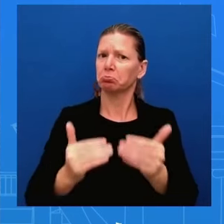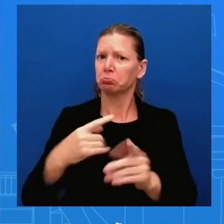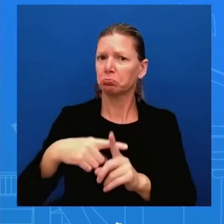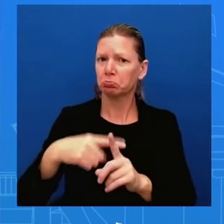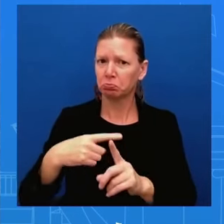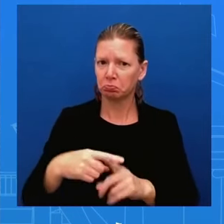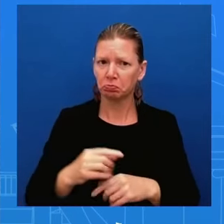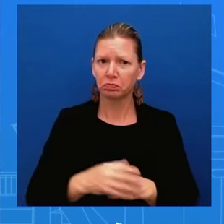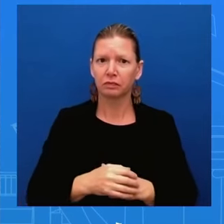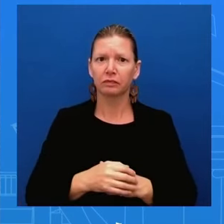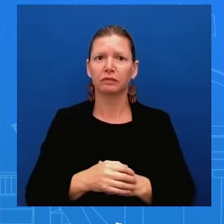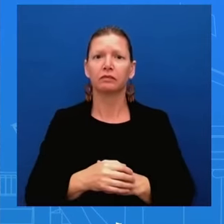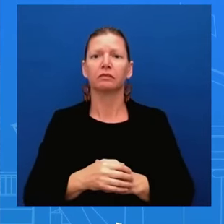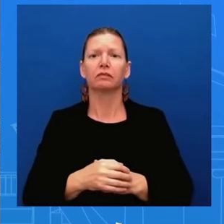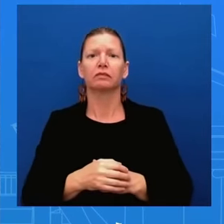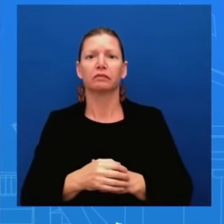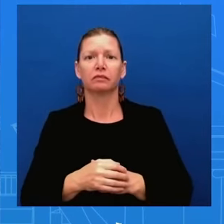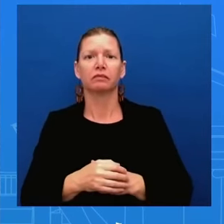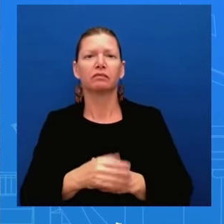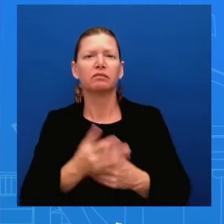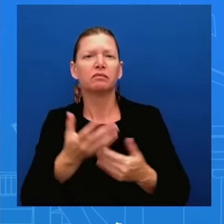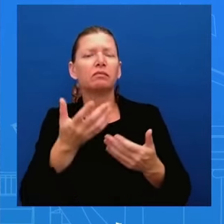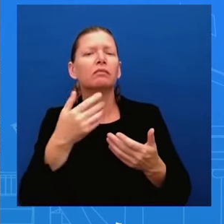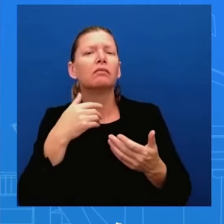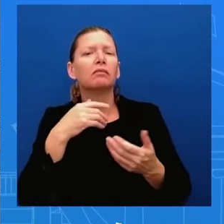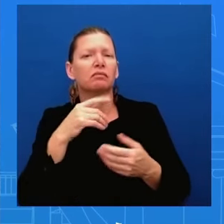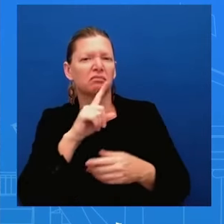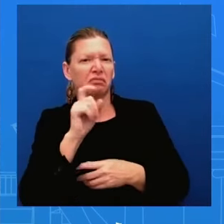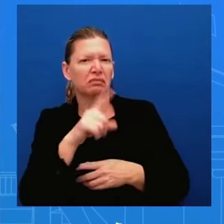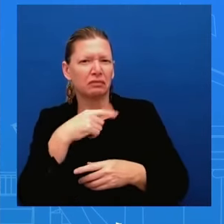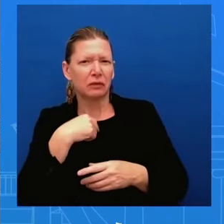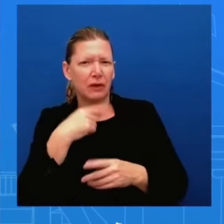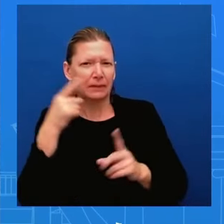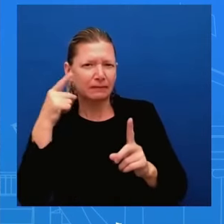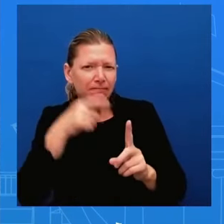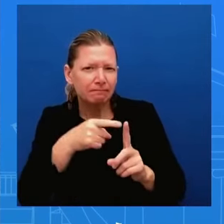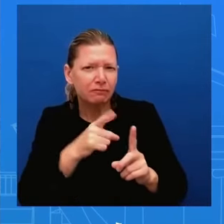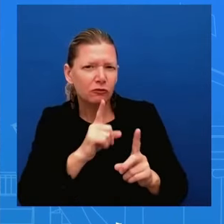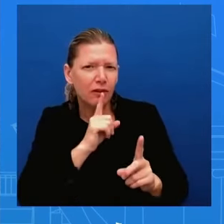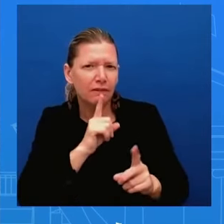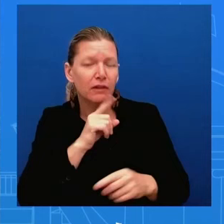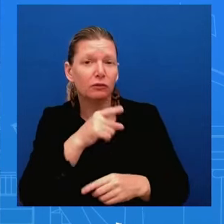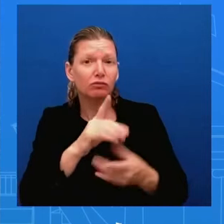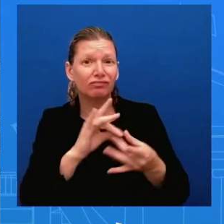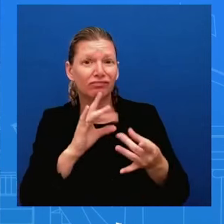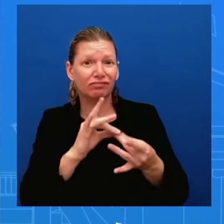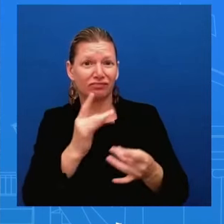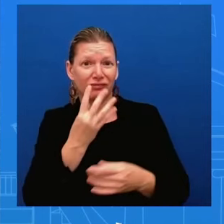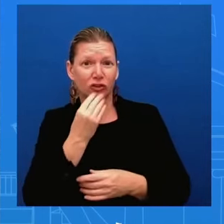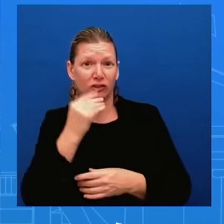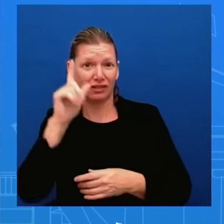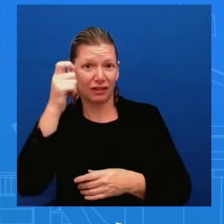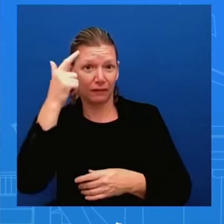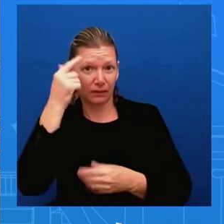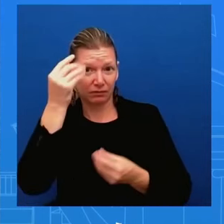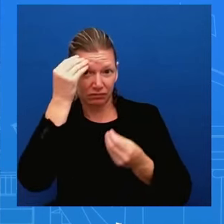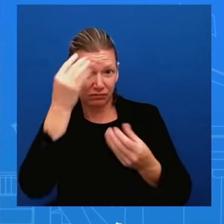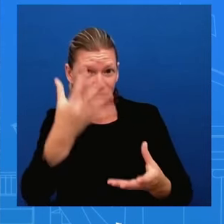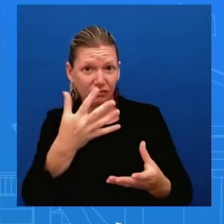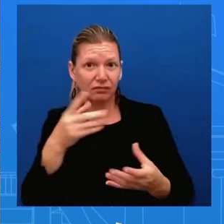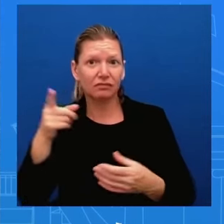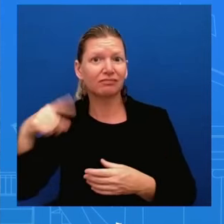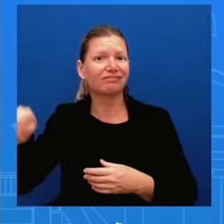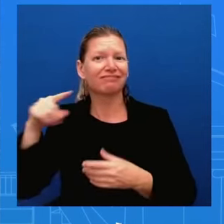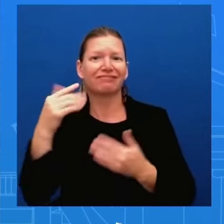granular on rafa you said the israeli government had told you there are limited targeted operations um is the white house concern that